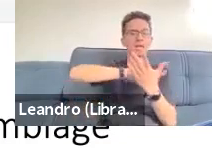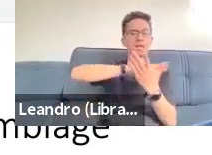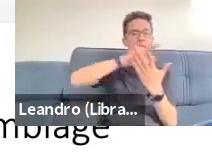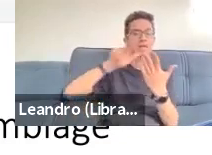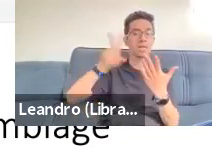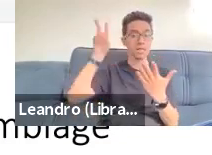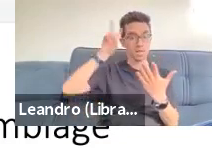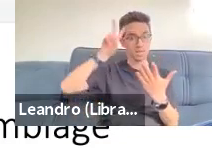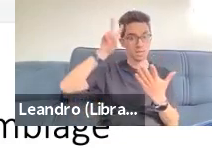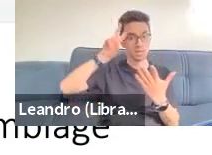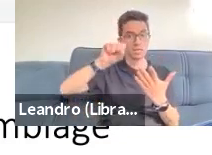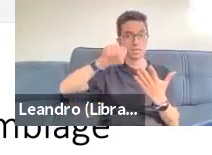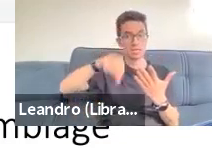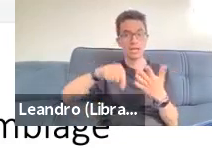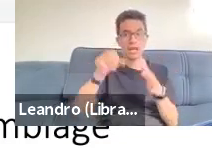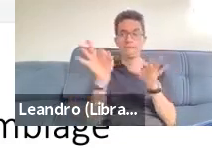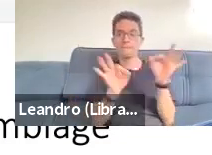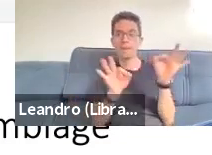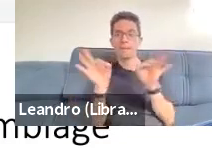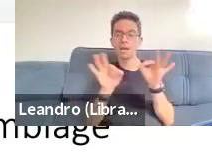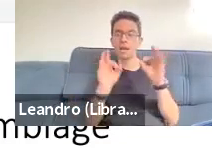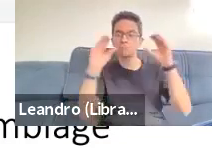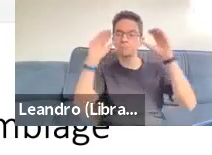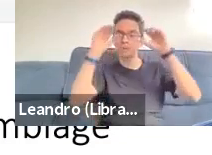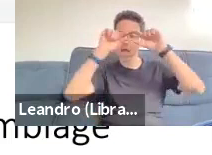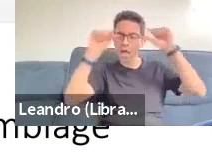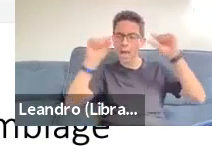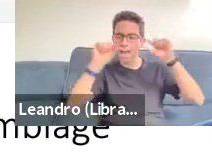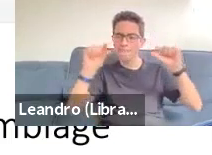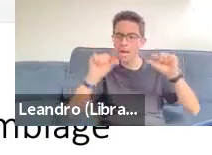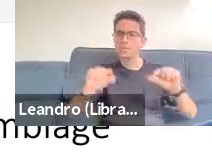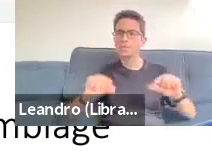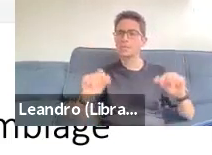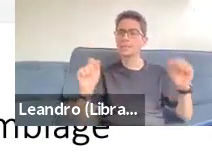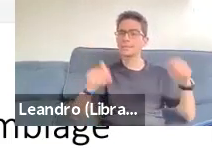I wrote about this in an ethos article in 2010, and here's a quote from it.